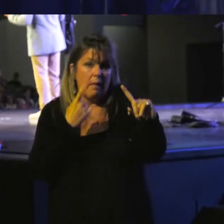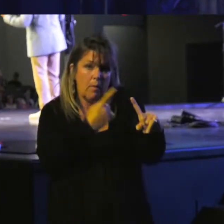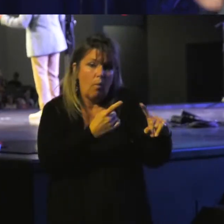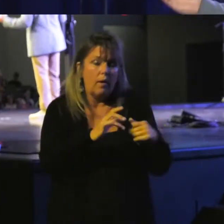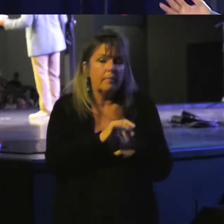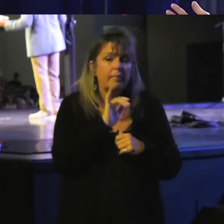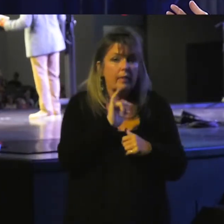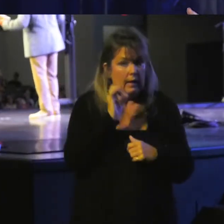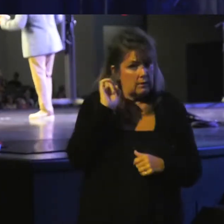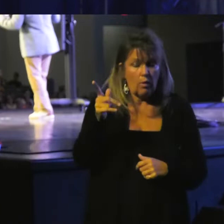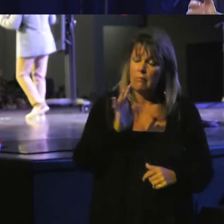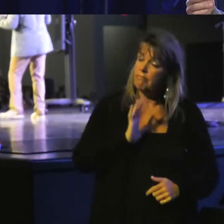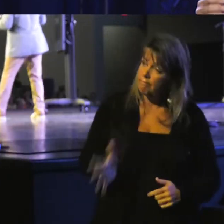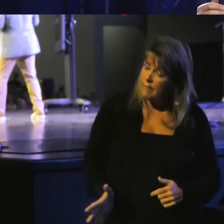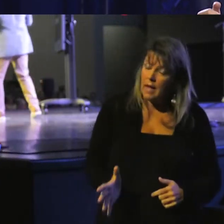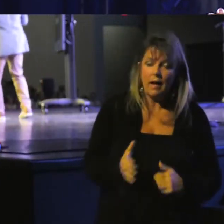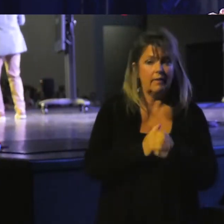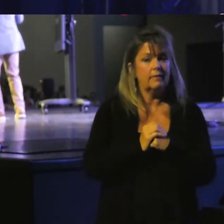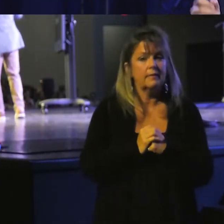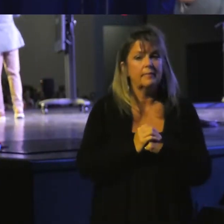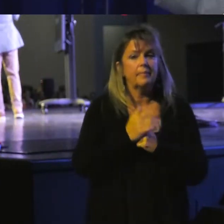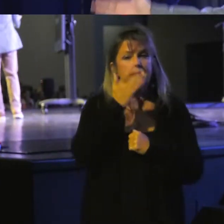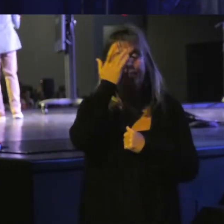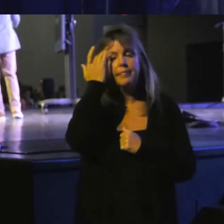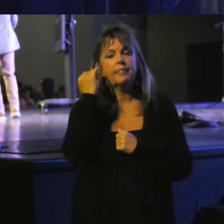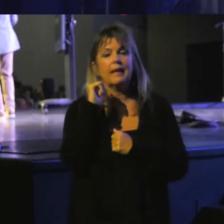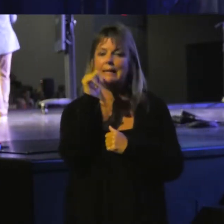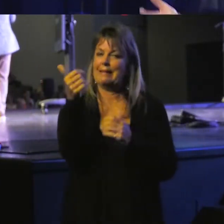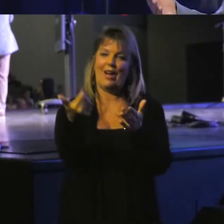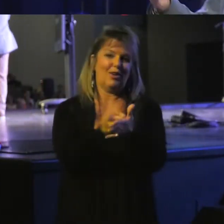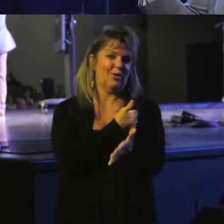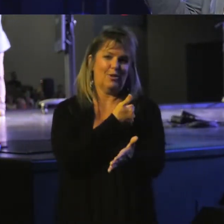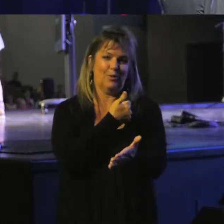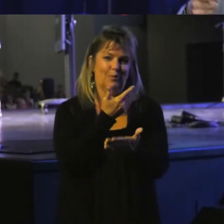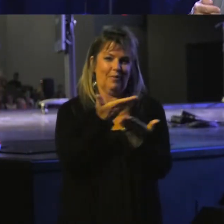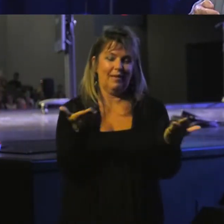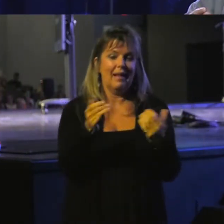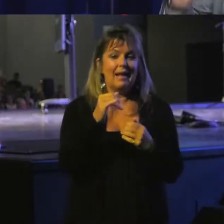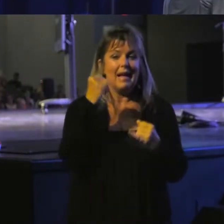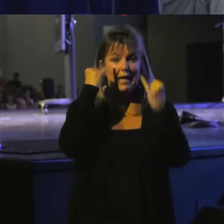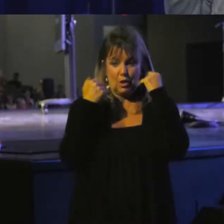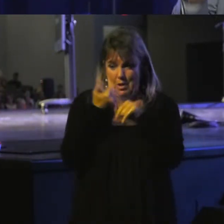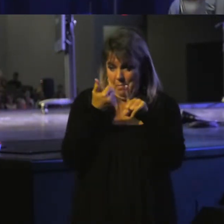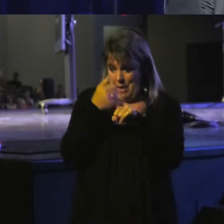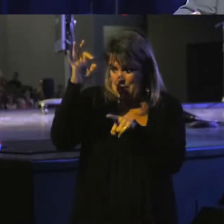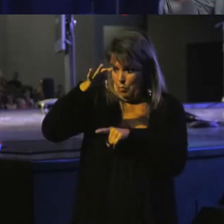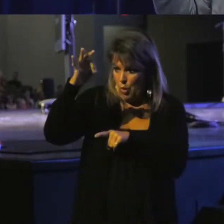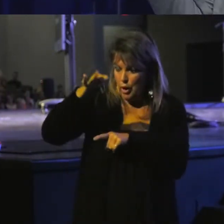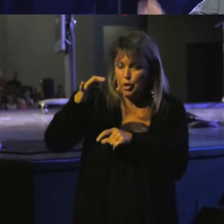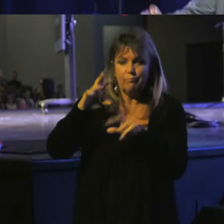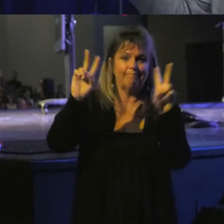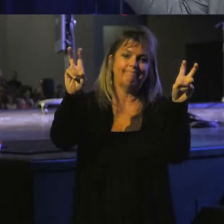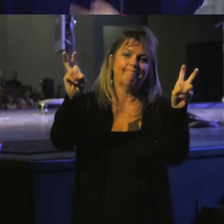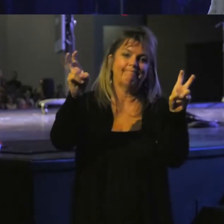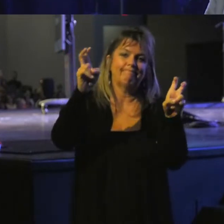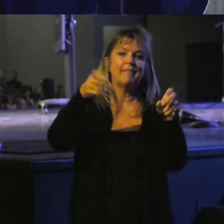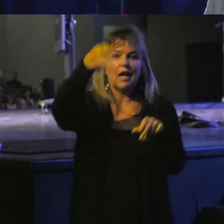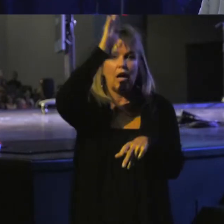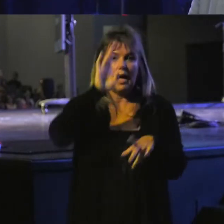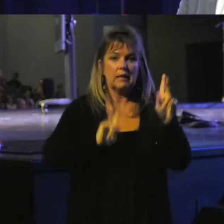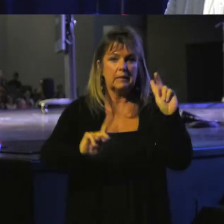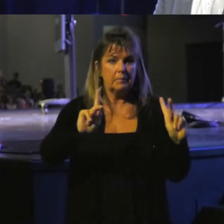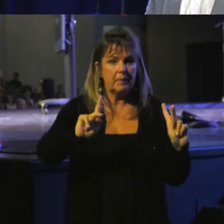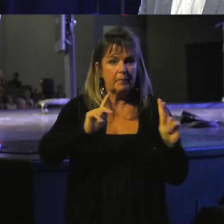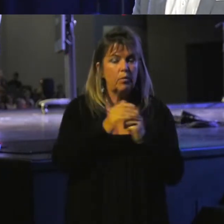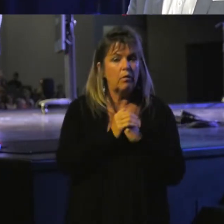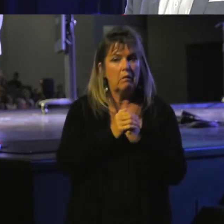That's okay. It's not new. Jeremiah is preaching to the so-called people of God